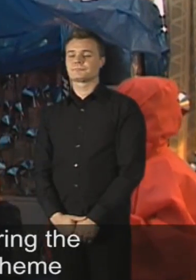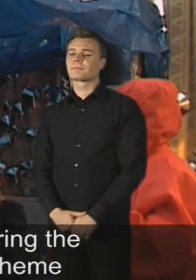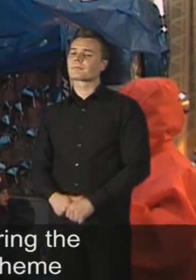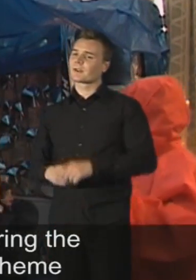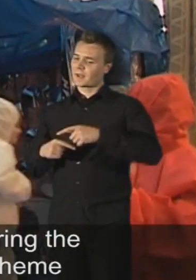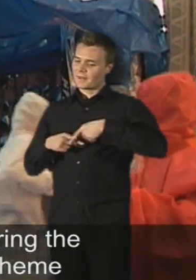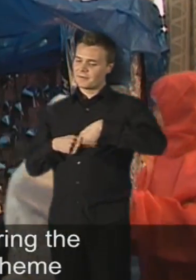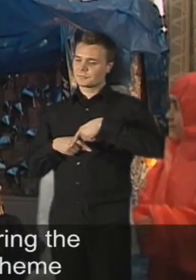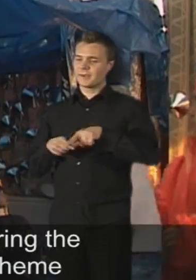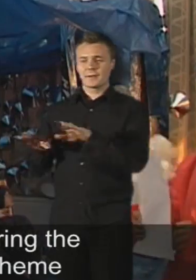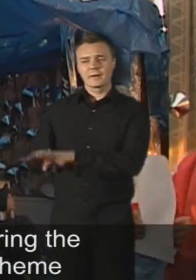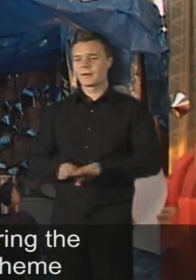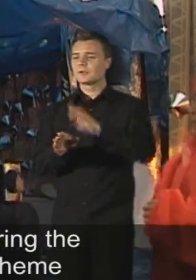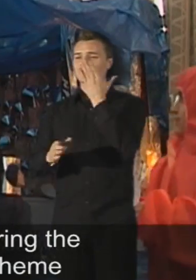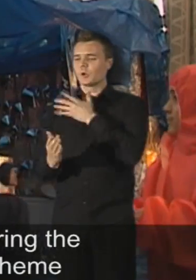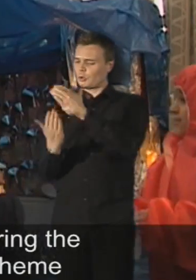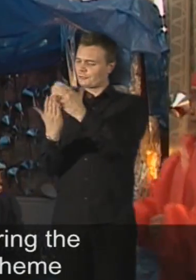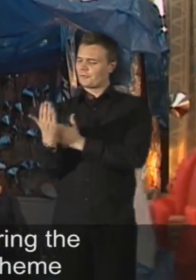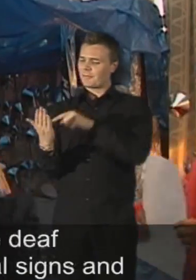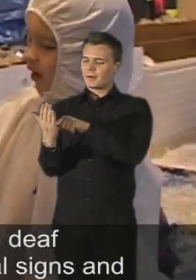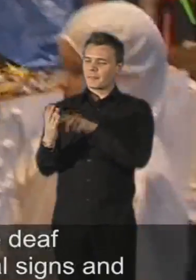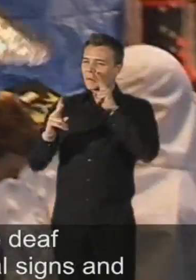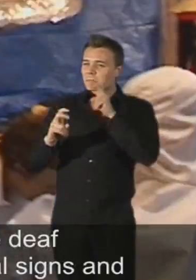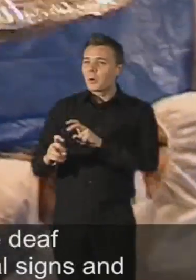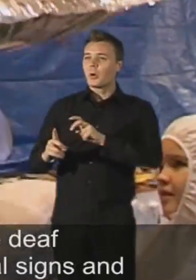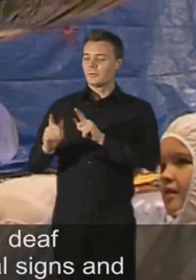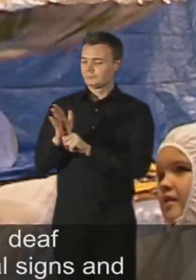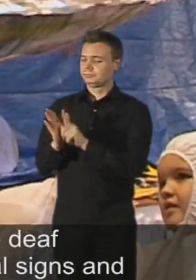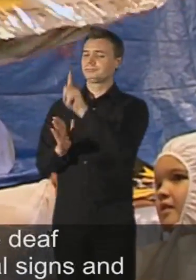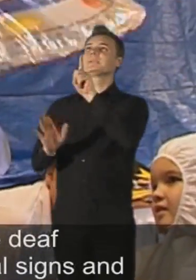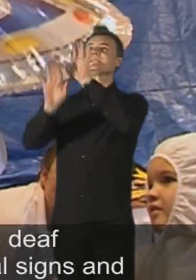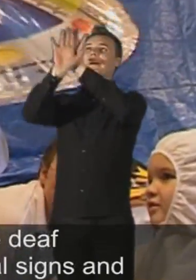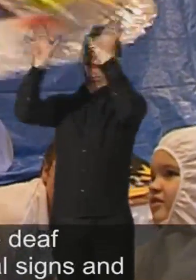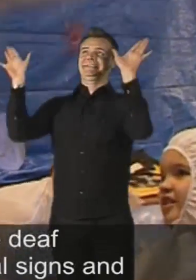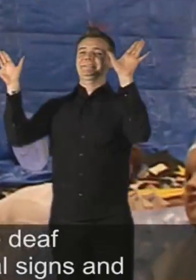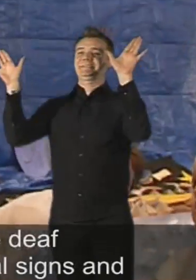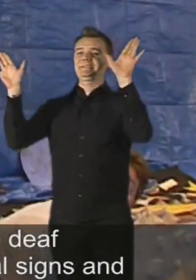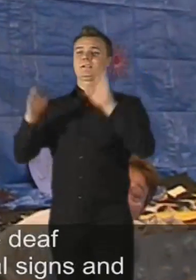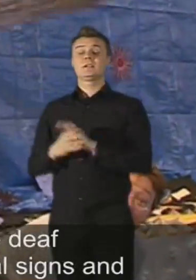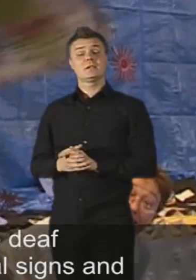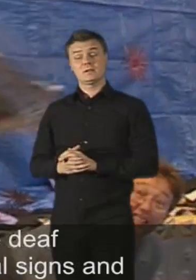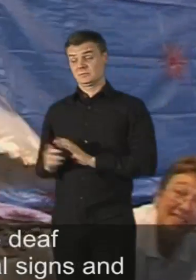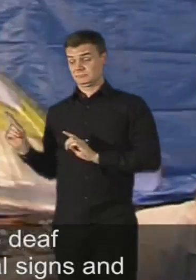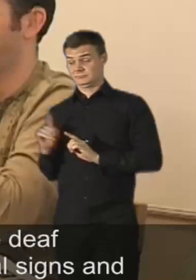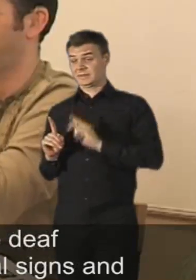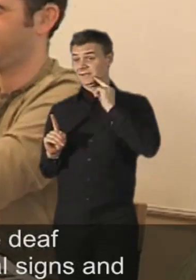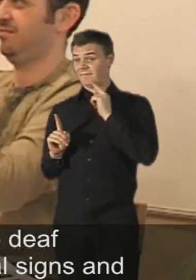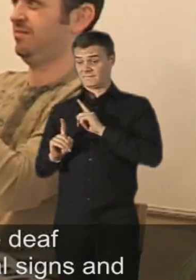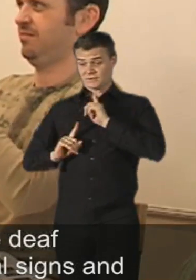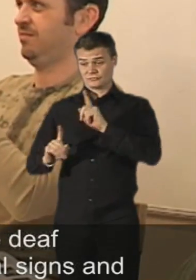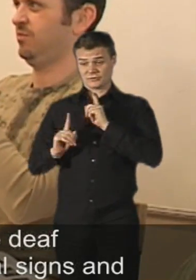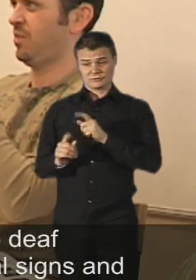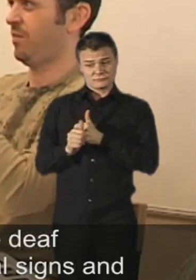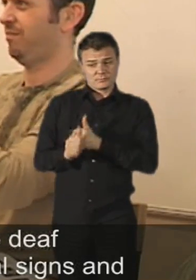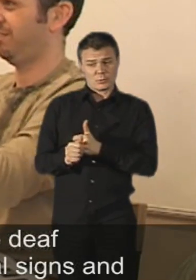This week the whole school is exploring the curriculum through activities on the theme of space. To support this, one of the deaf instructors is teaching